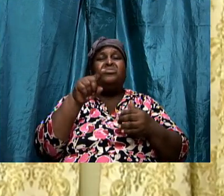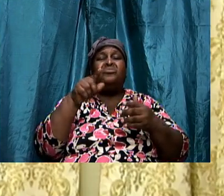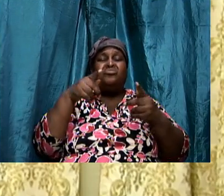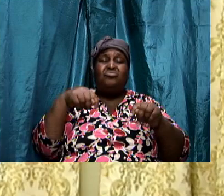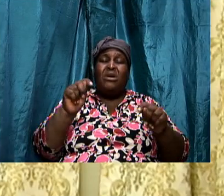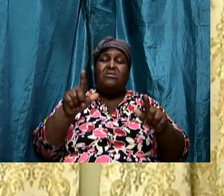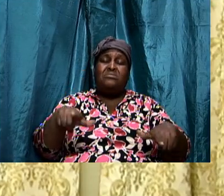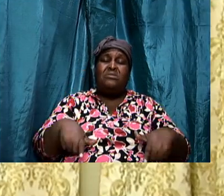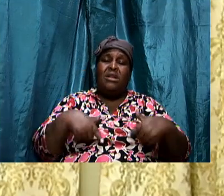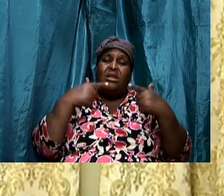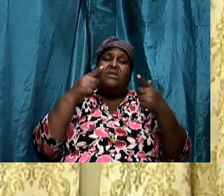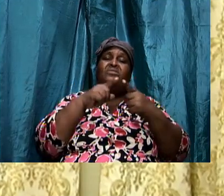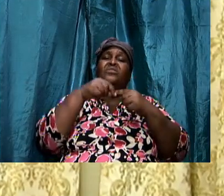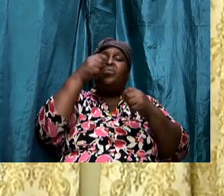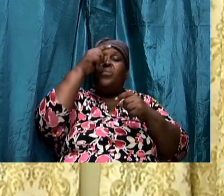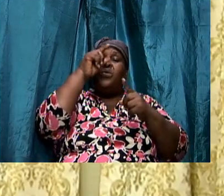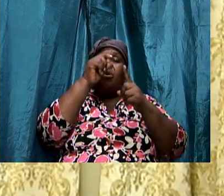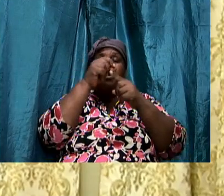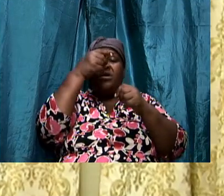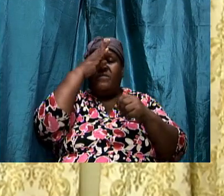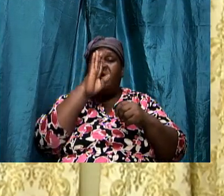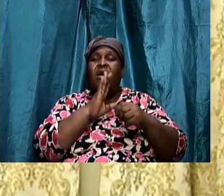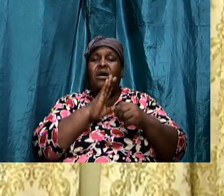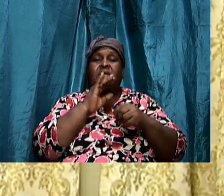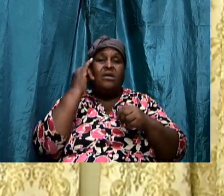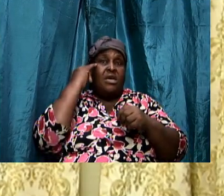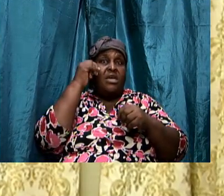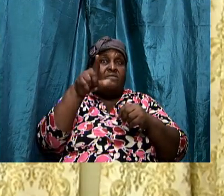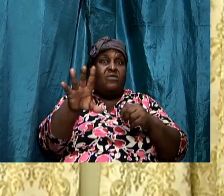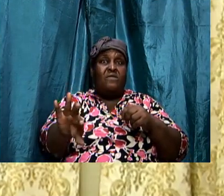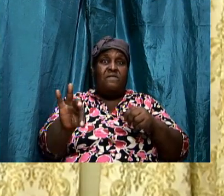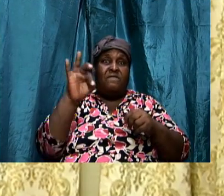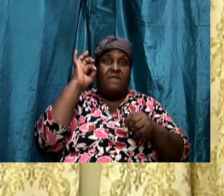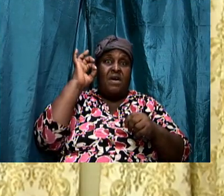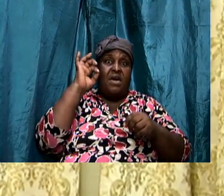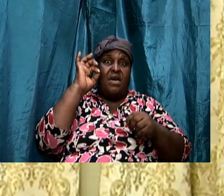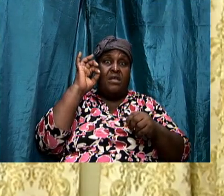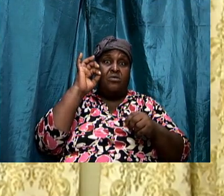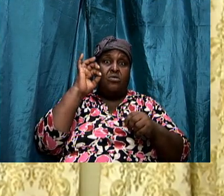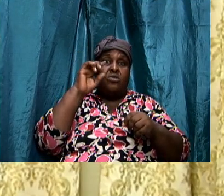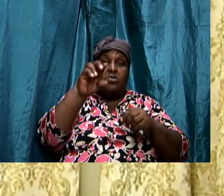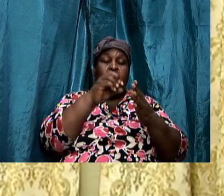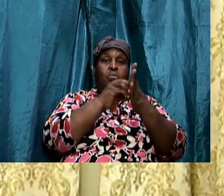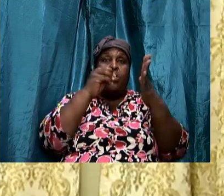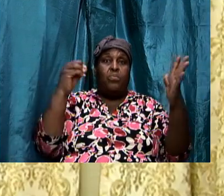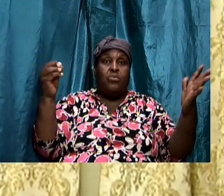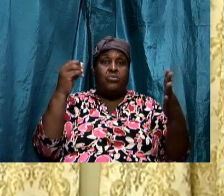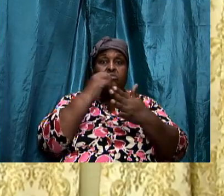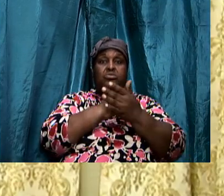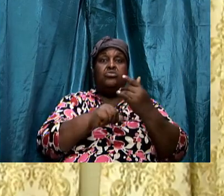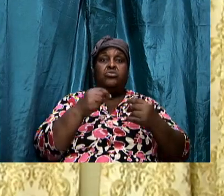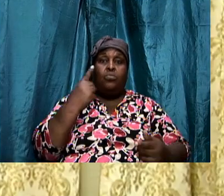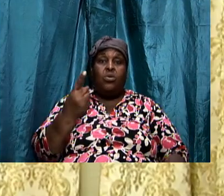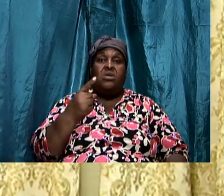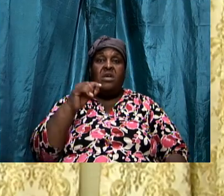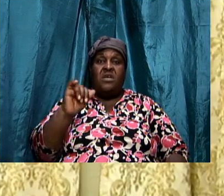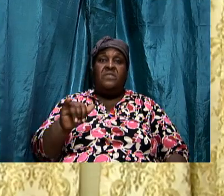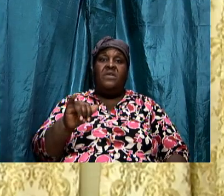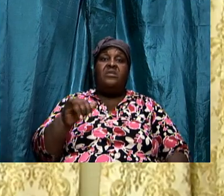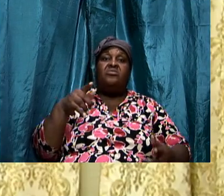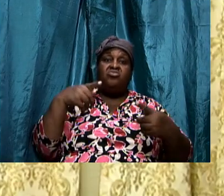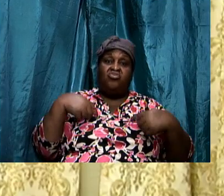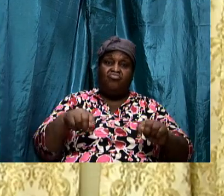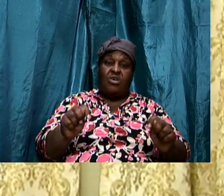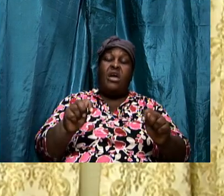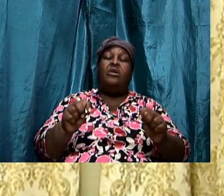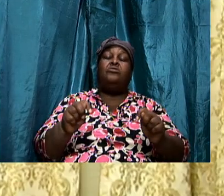brothers and sisters if you find that you are opposing someone that is attempting to